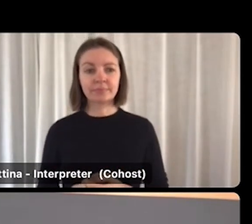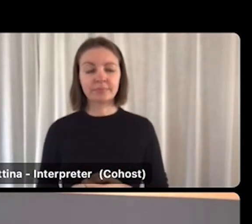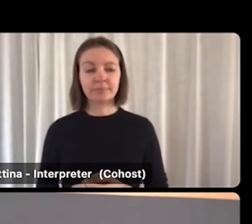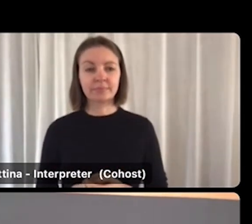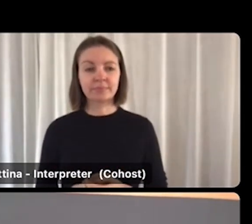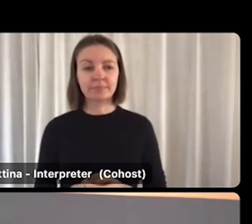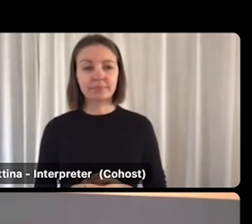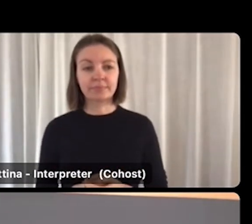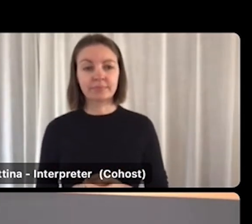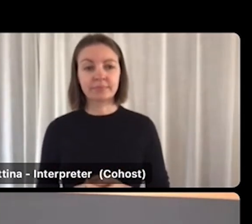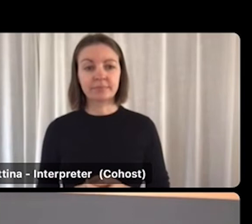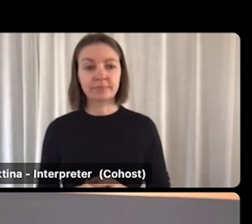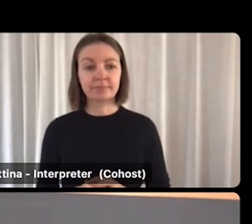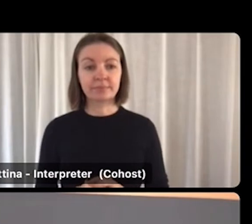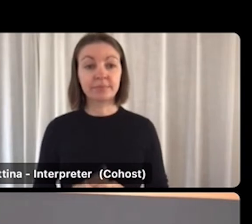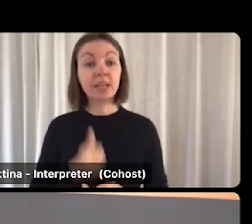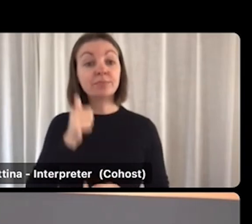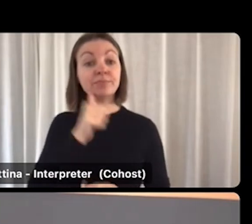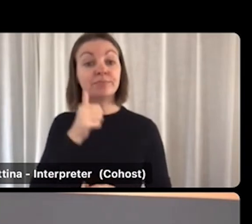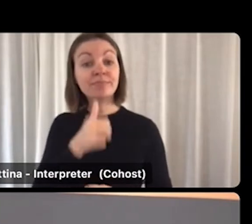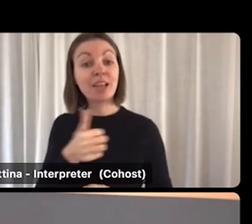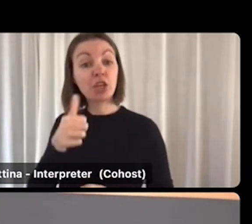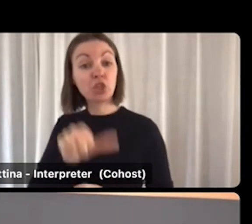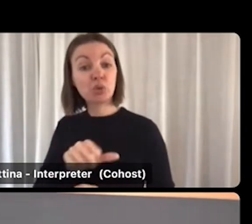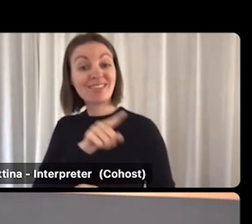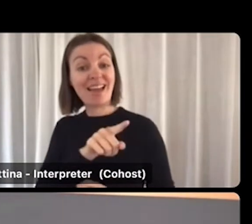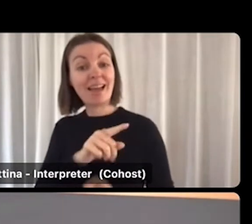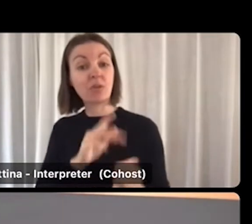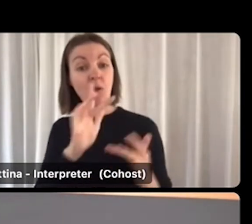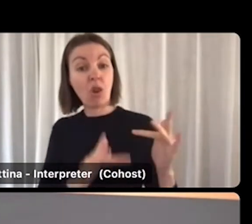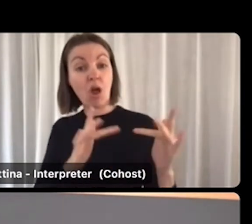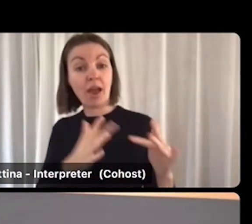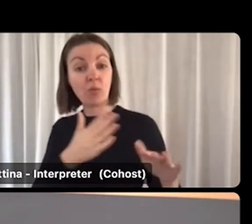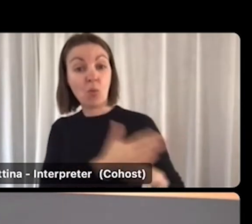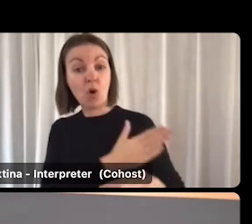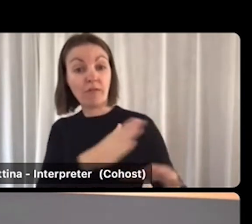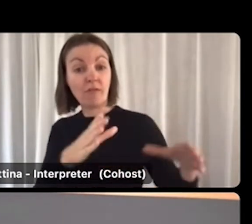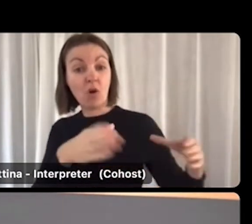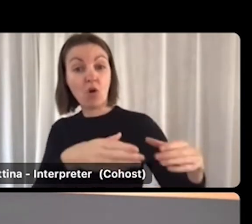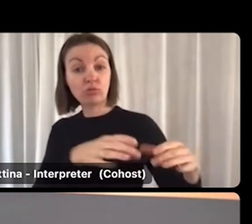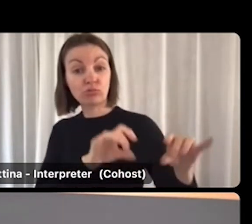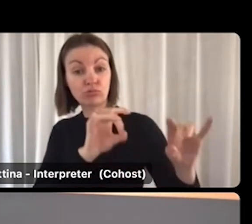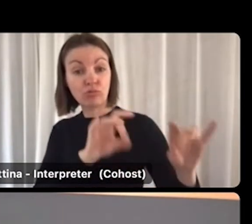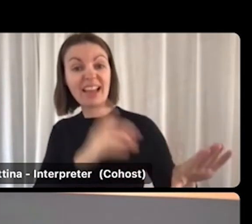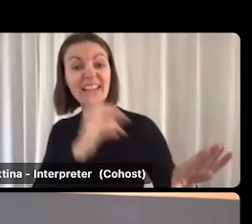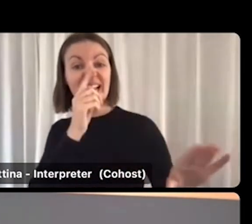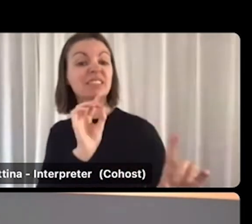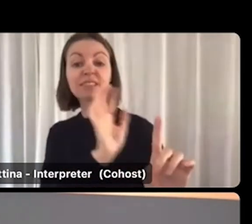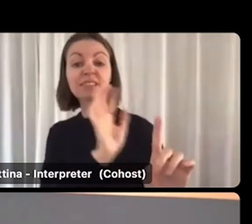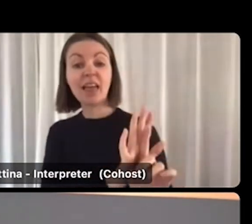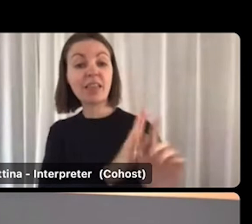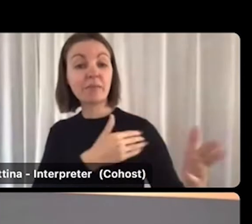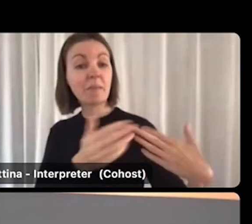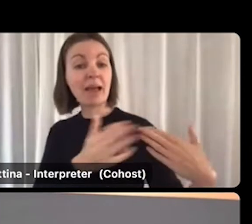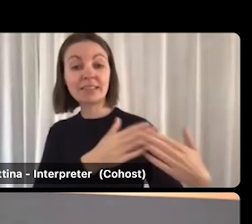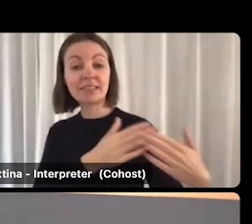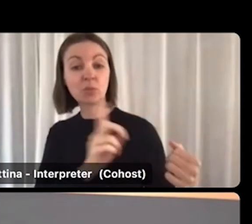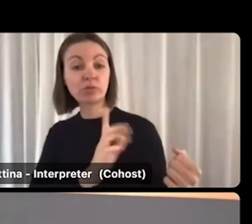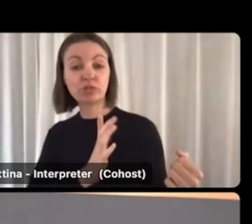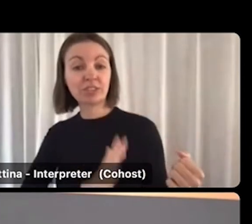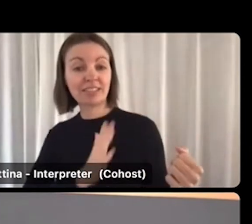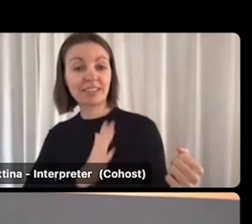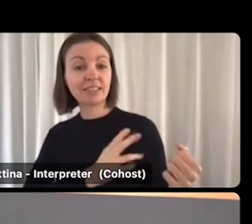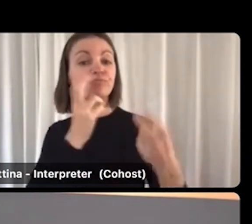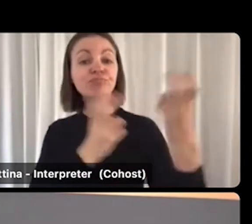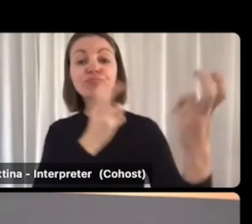If Anna recruits through Workforce Australia online, she can self-manage her recruitment needs and use the online platform to